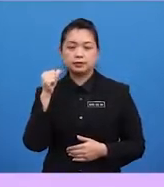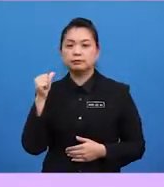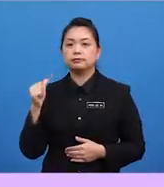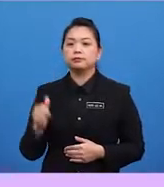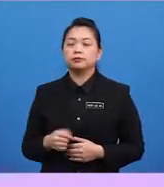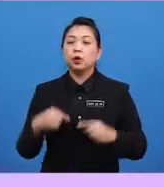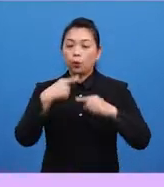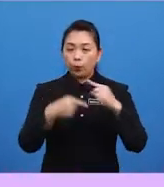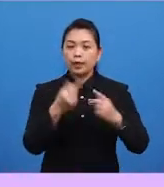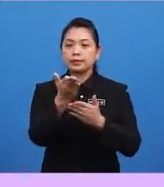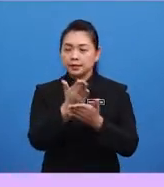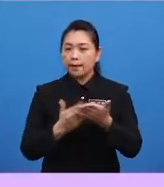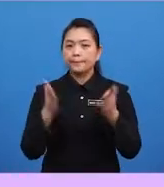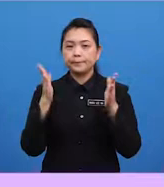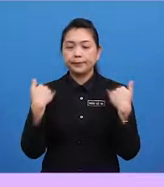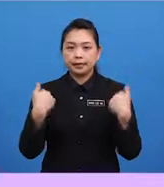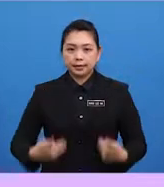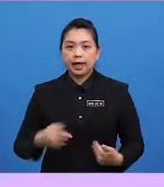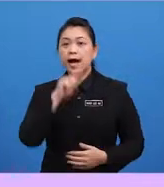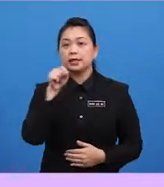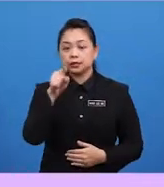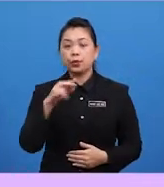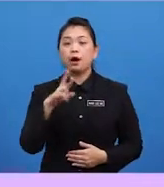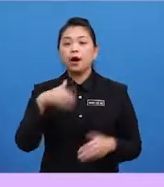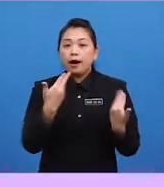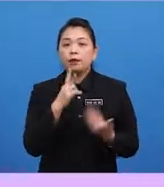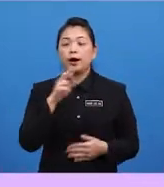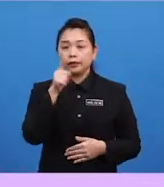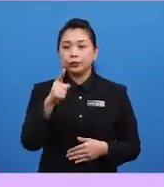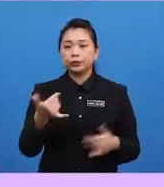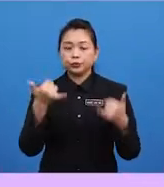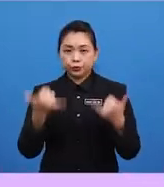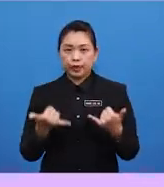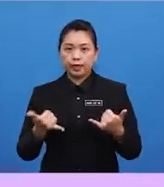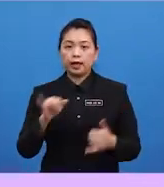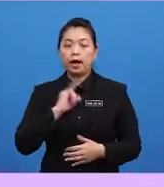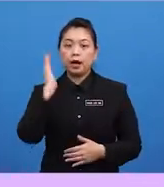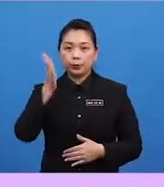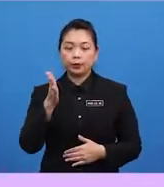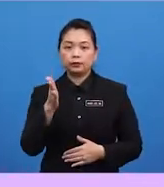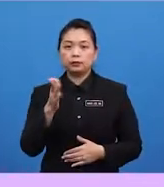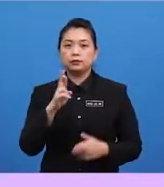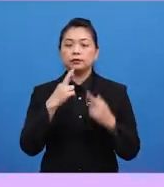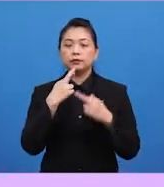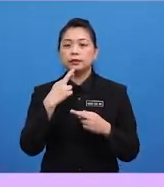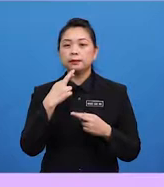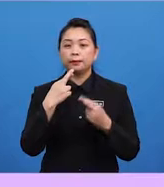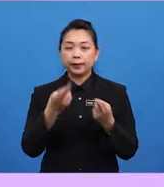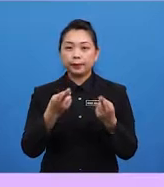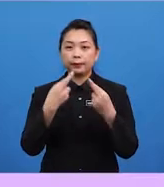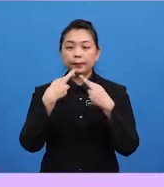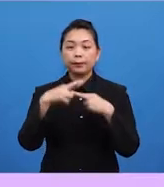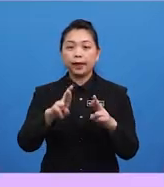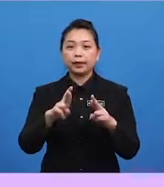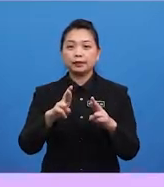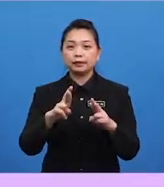When somebody asks you, how are you today? Our reply will be according to the